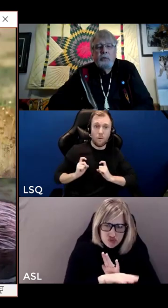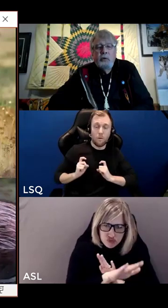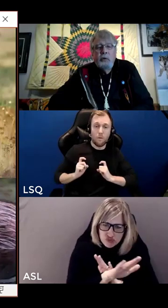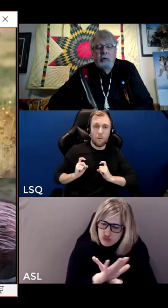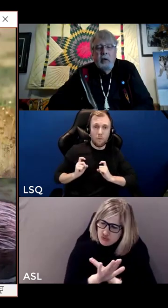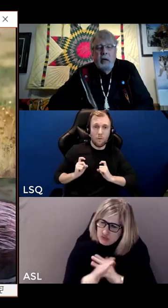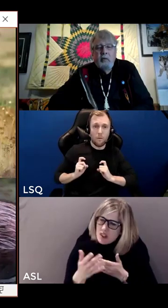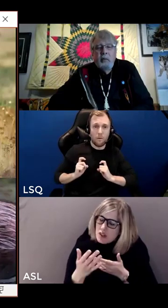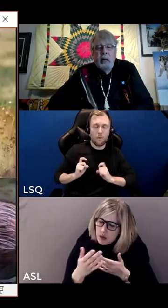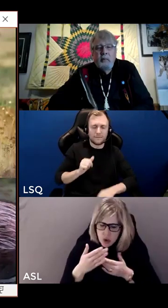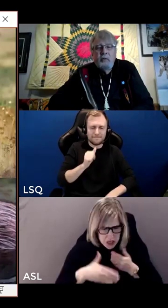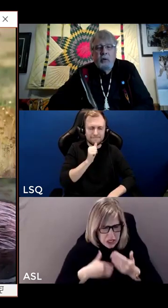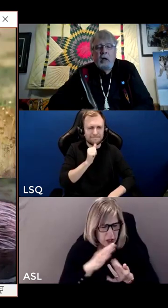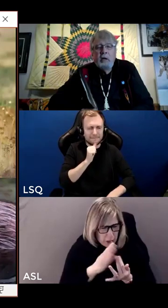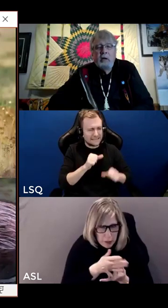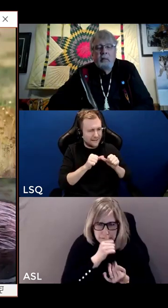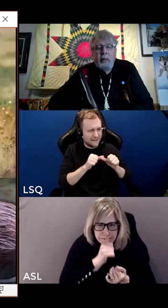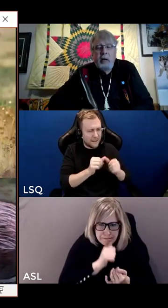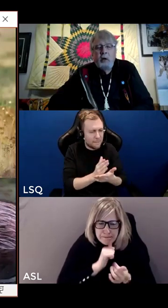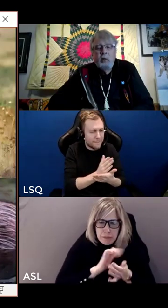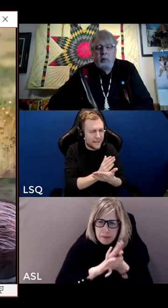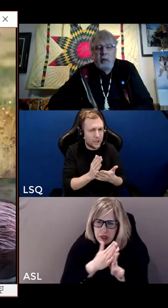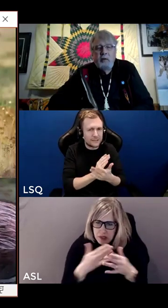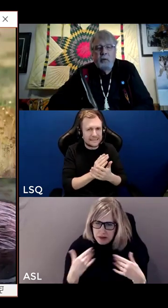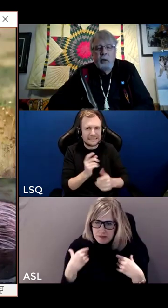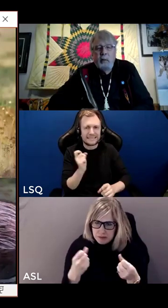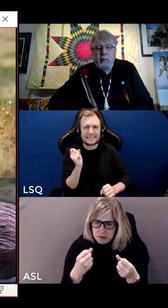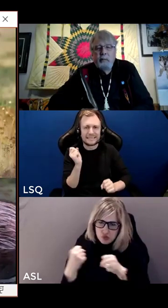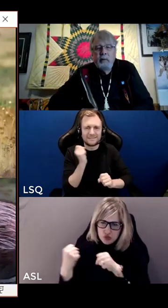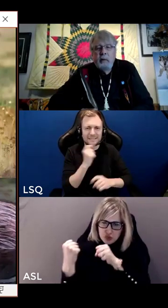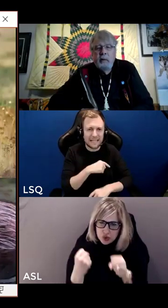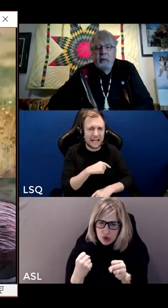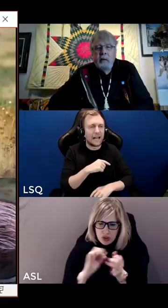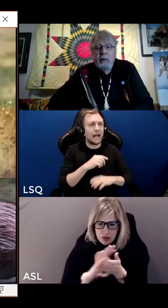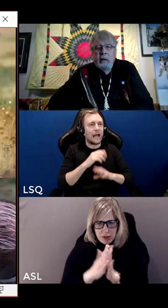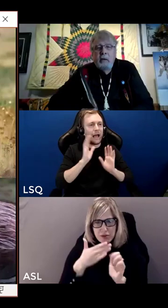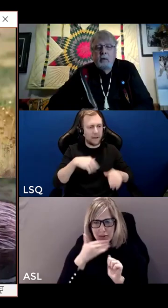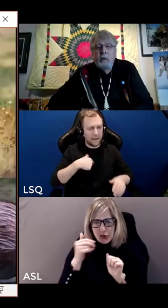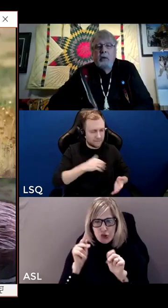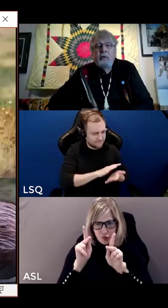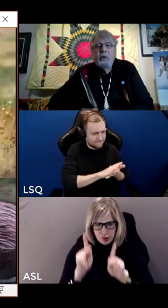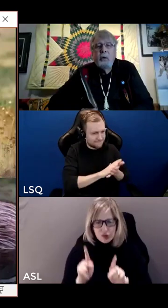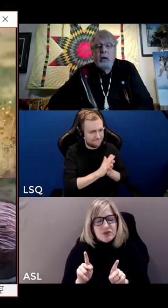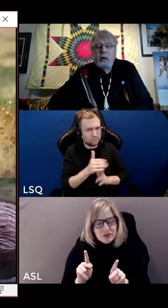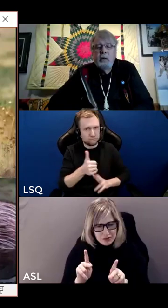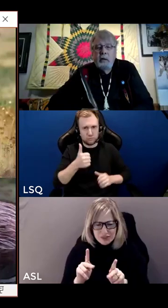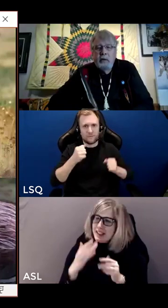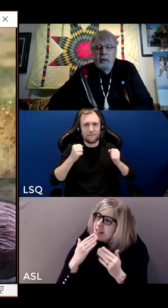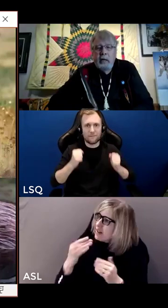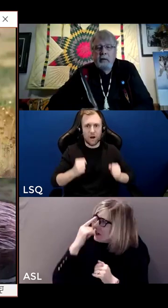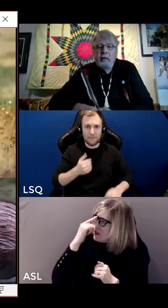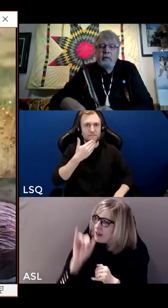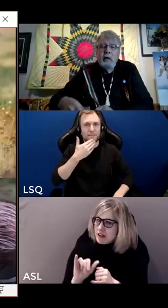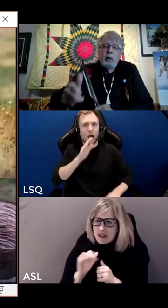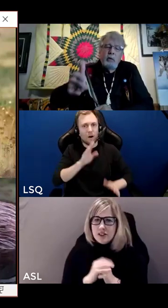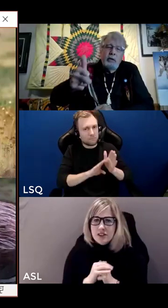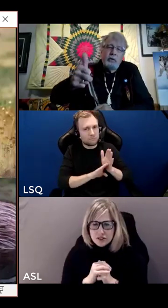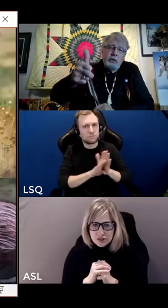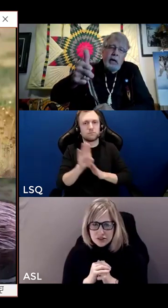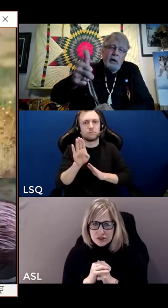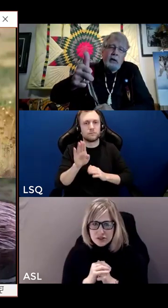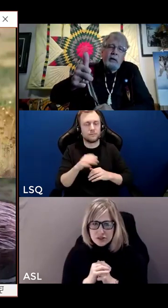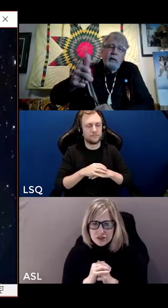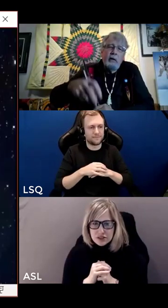we might go through these times and become stronger and better human beings for them. Grateful creator and give thanks and say